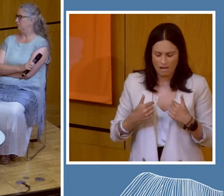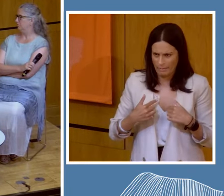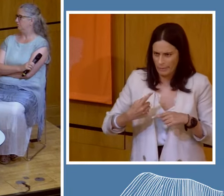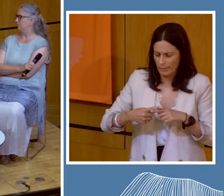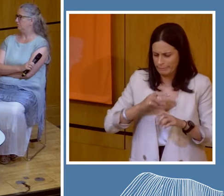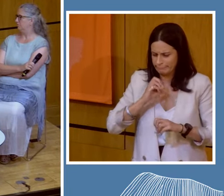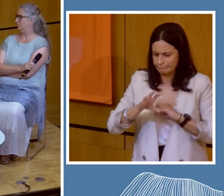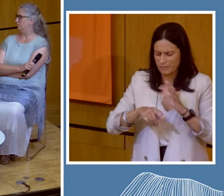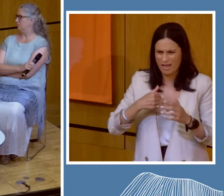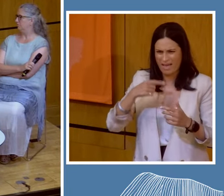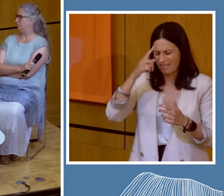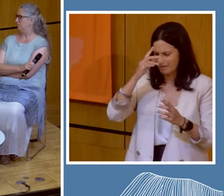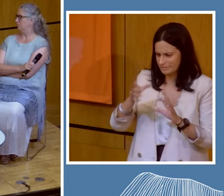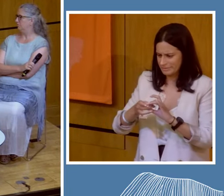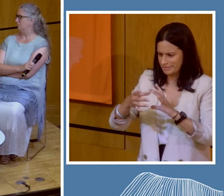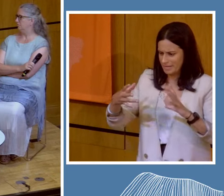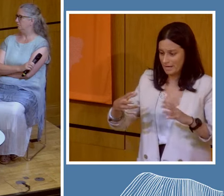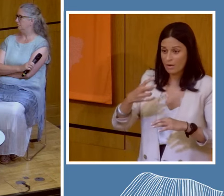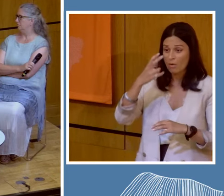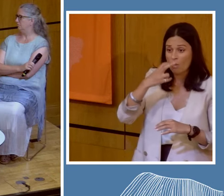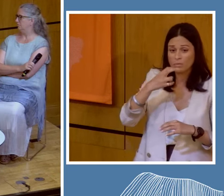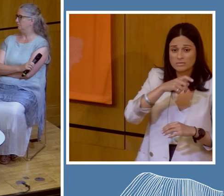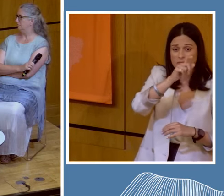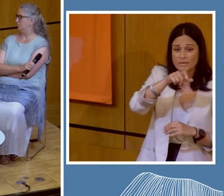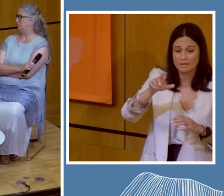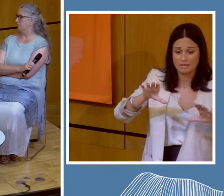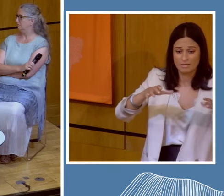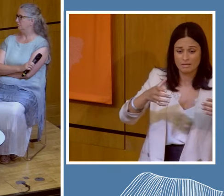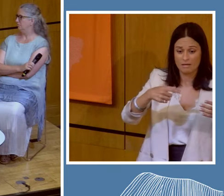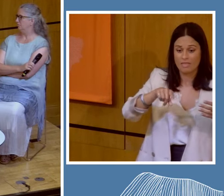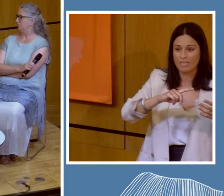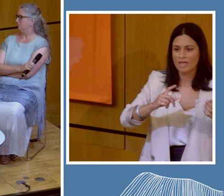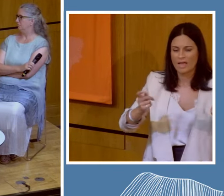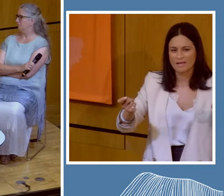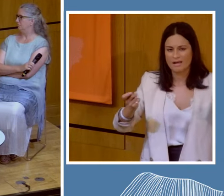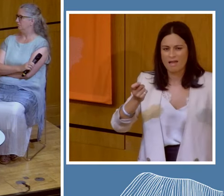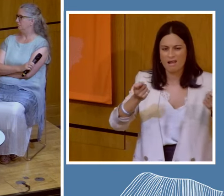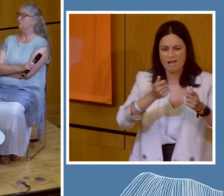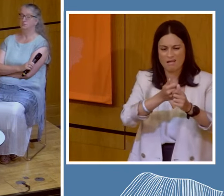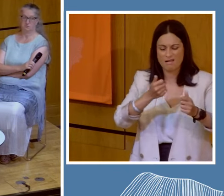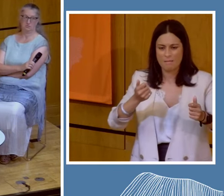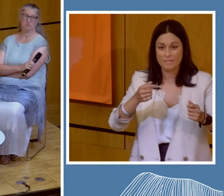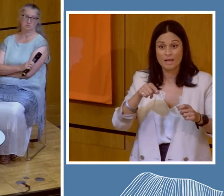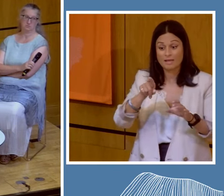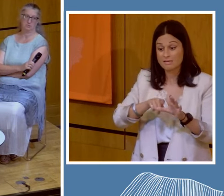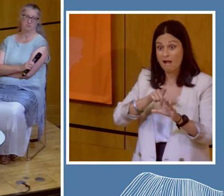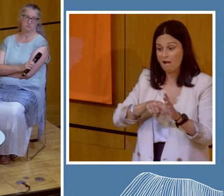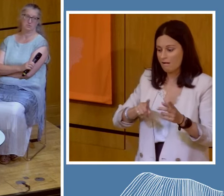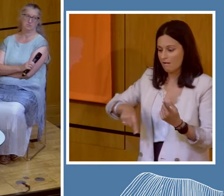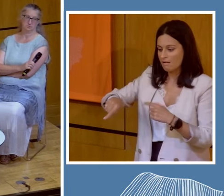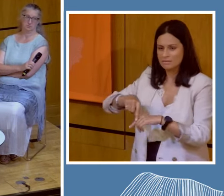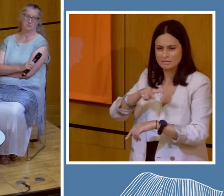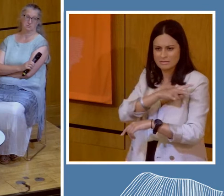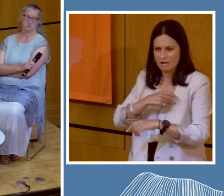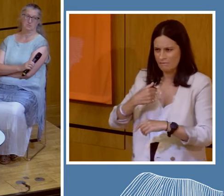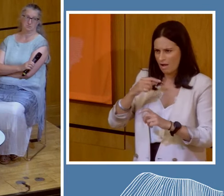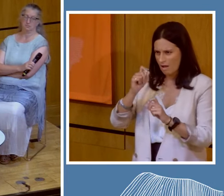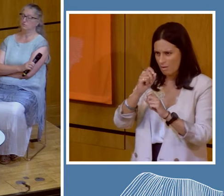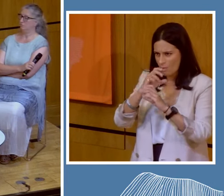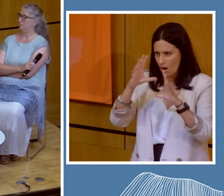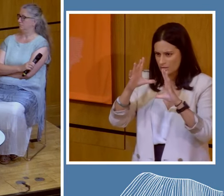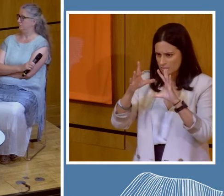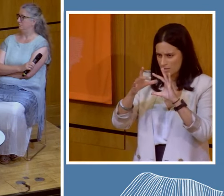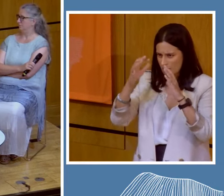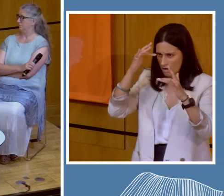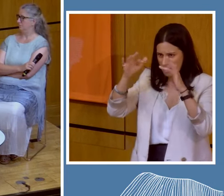between the older people who run companies and their younger staff. Because